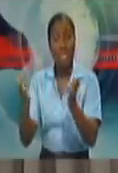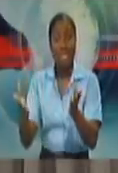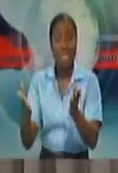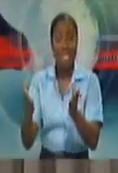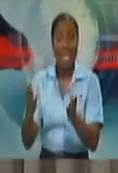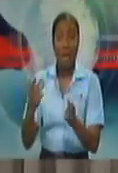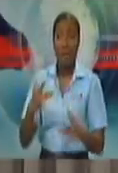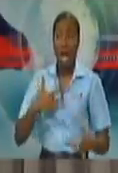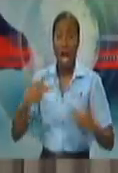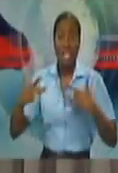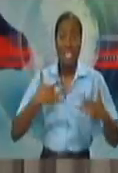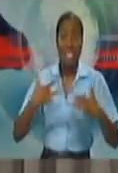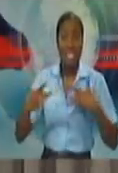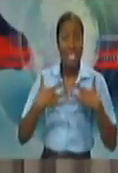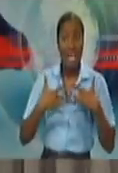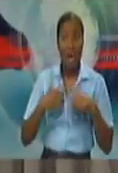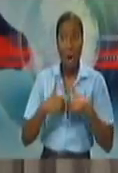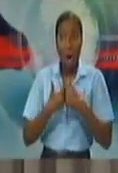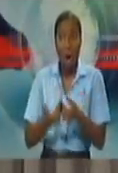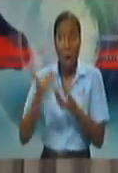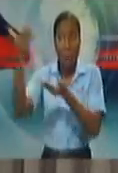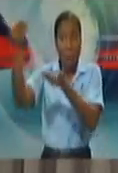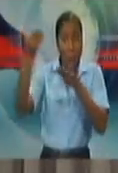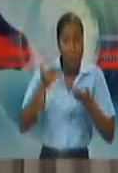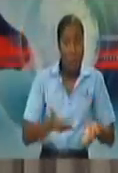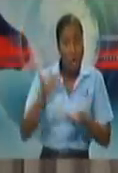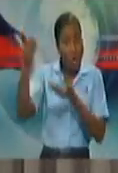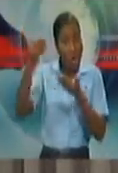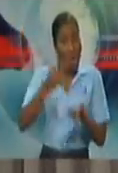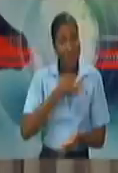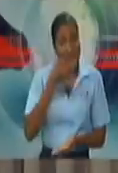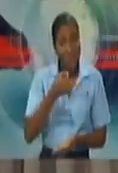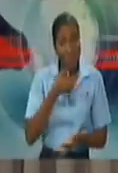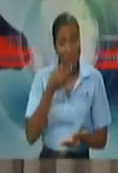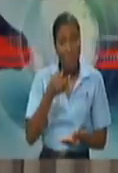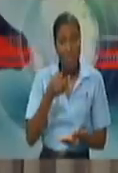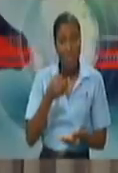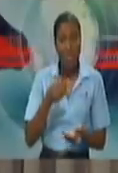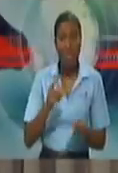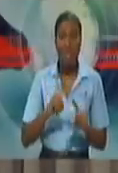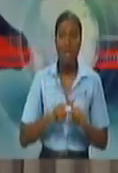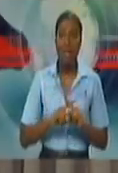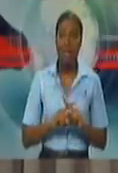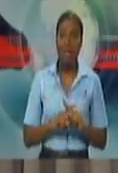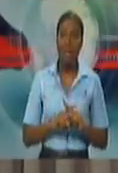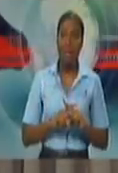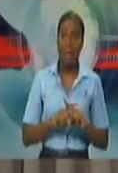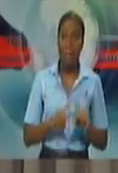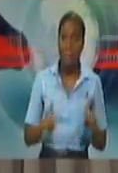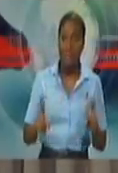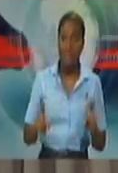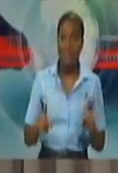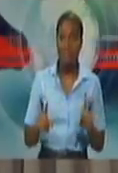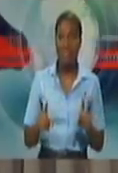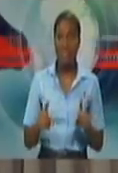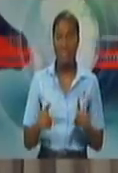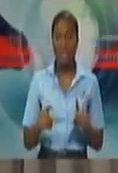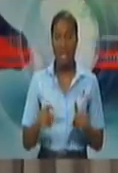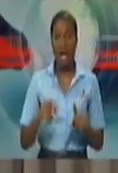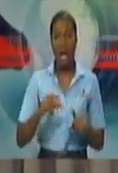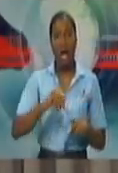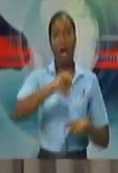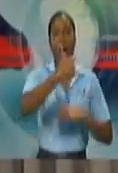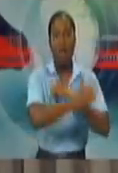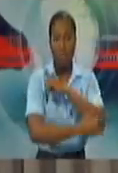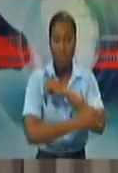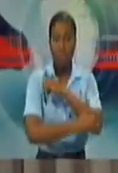were concerns as to whether or not we would have a supply of pork and so on. And you saw pigs being slaughtered in the U